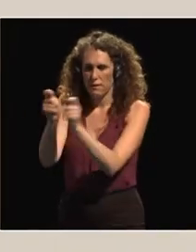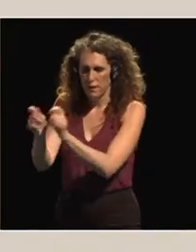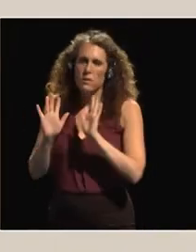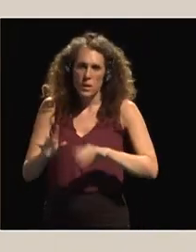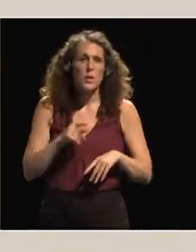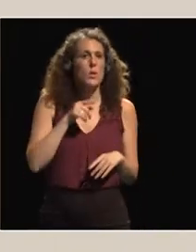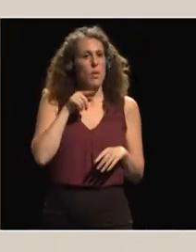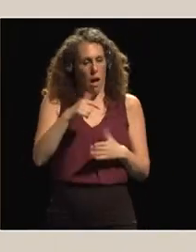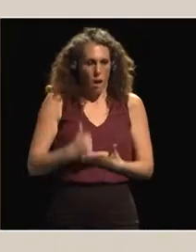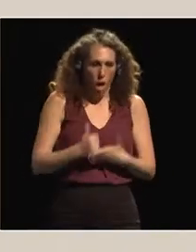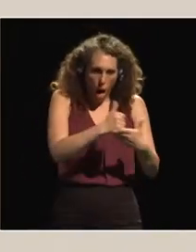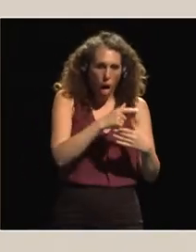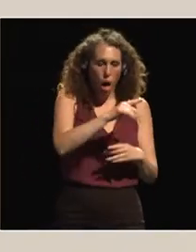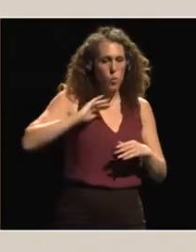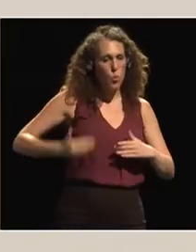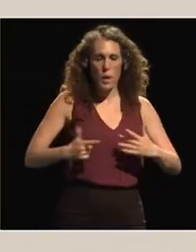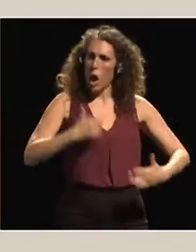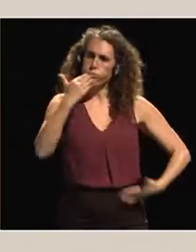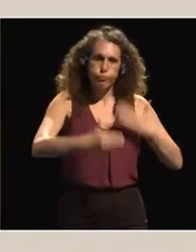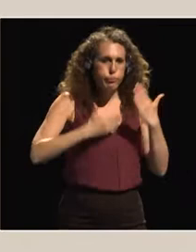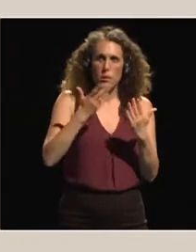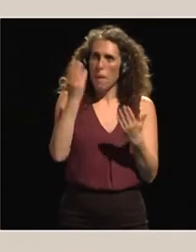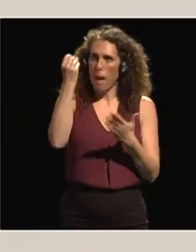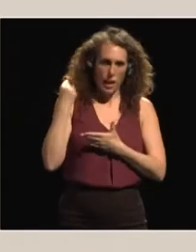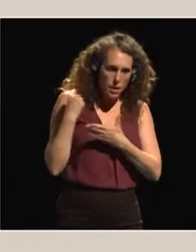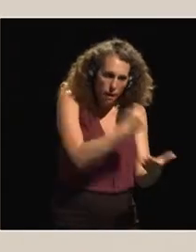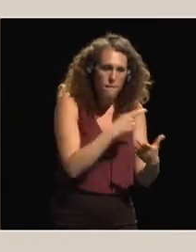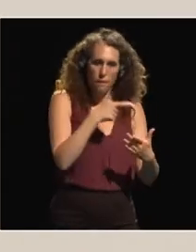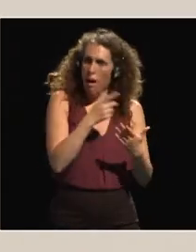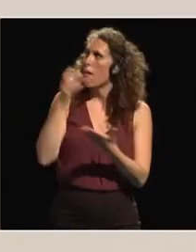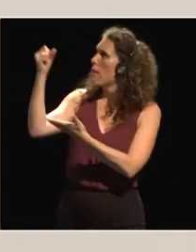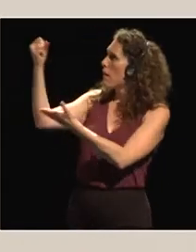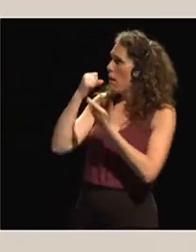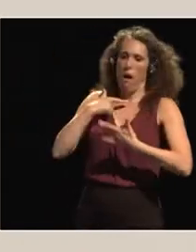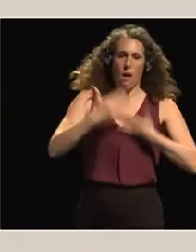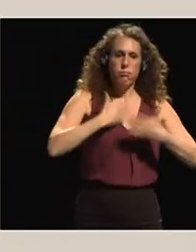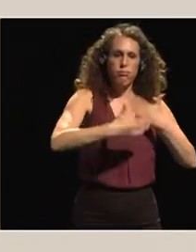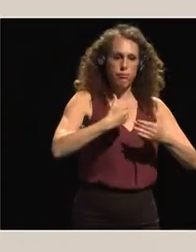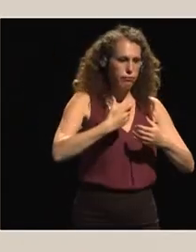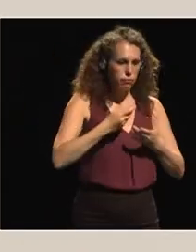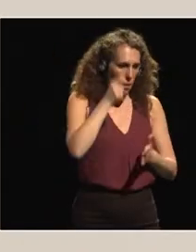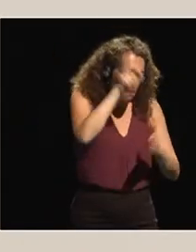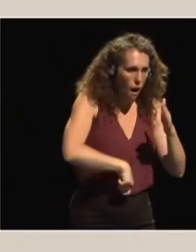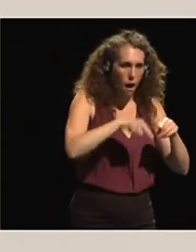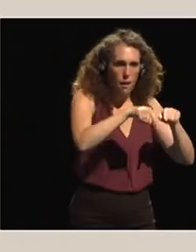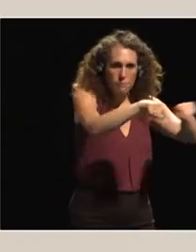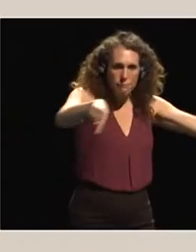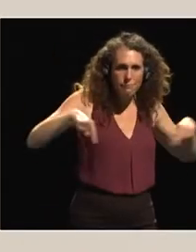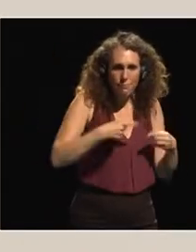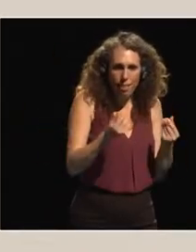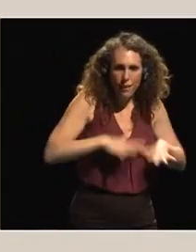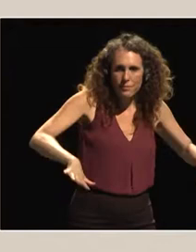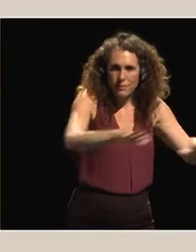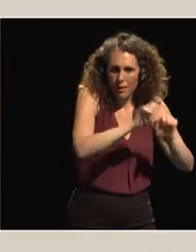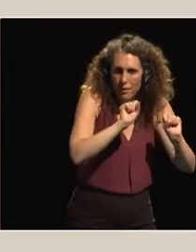discrimination, women in terms of access to finance and access to land. Another issue